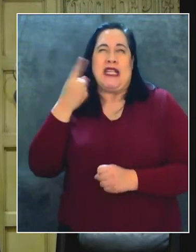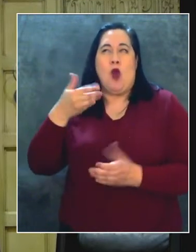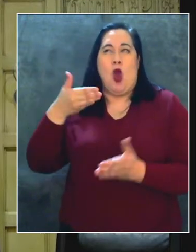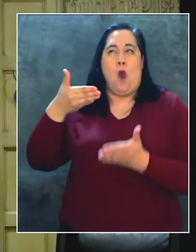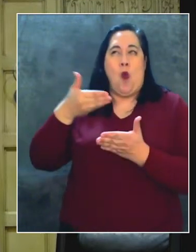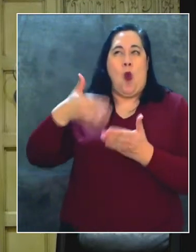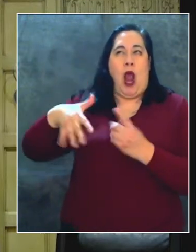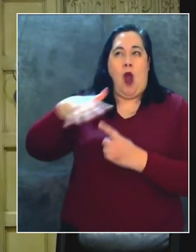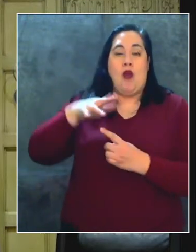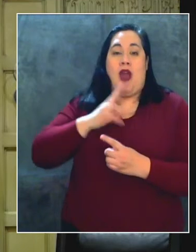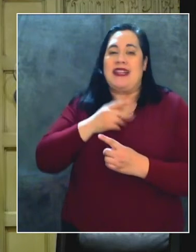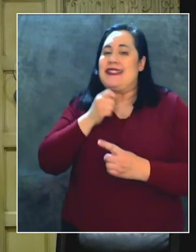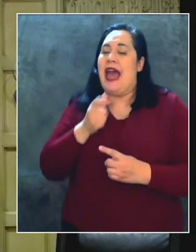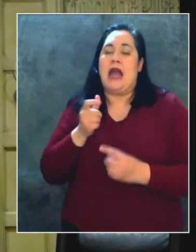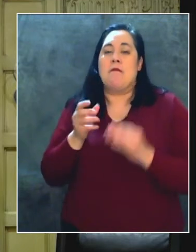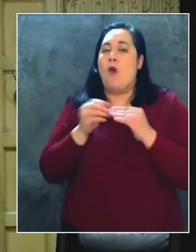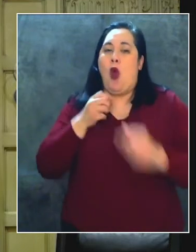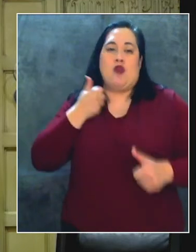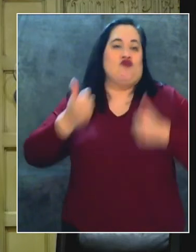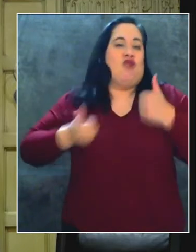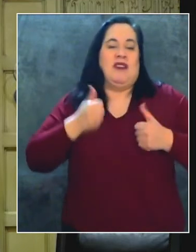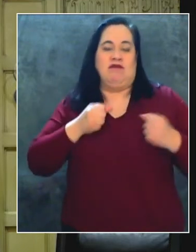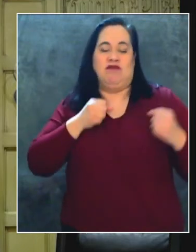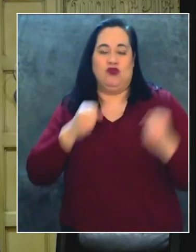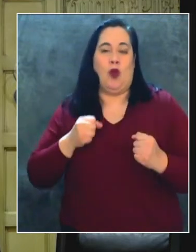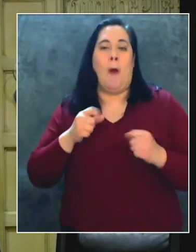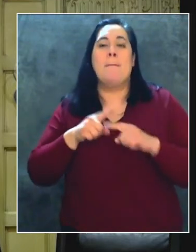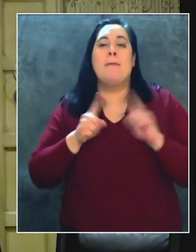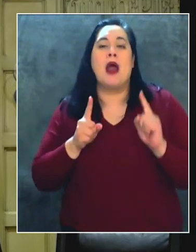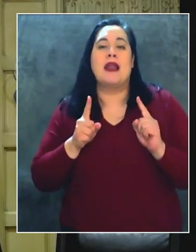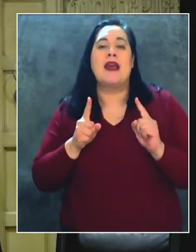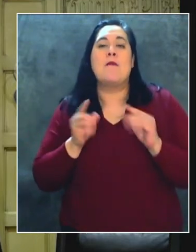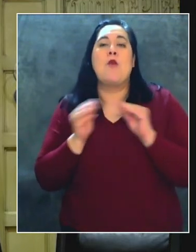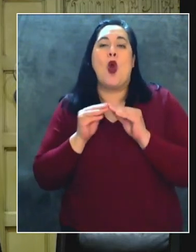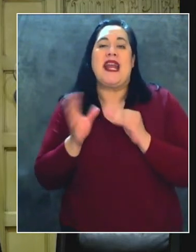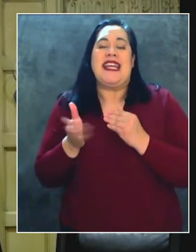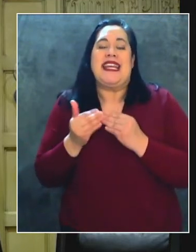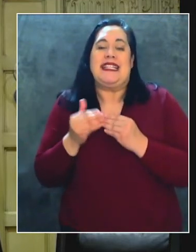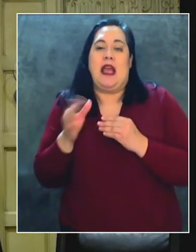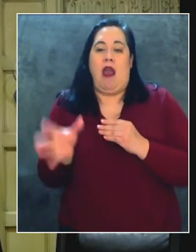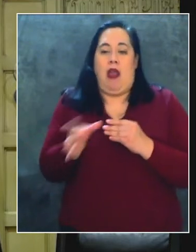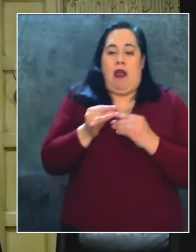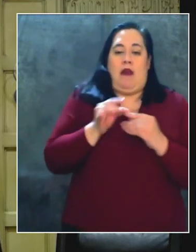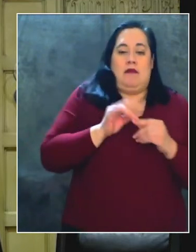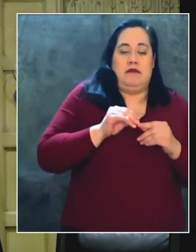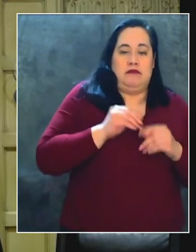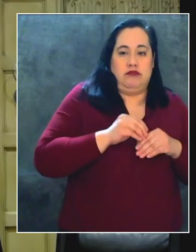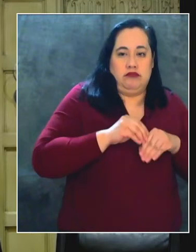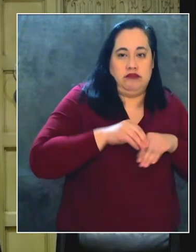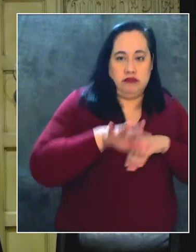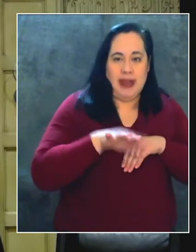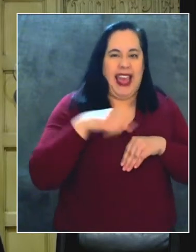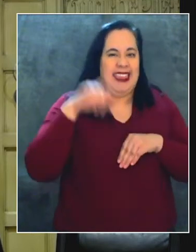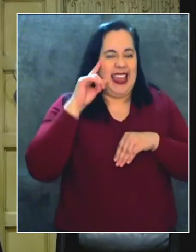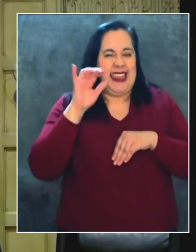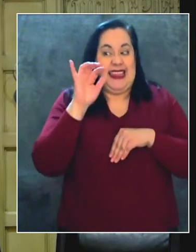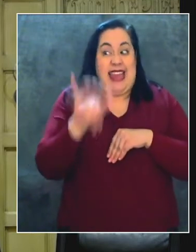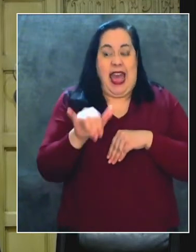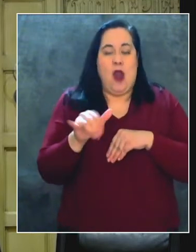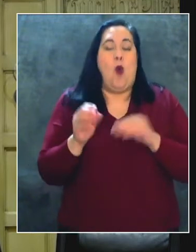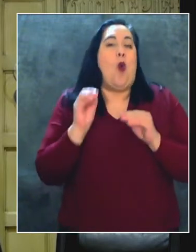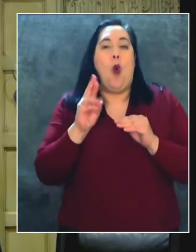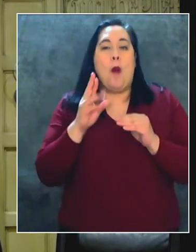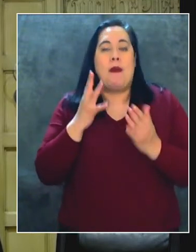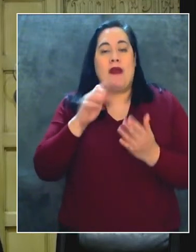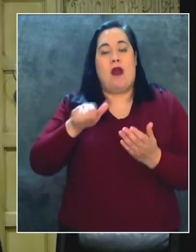not a more vicious strain, but it is much more easily transmittable. And I certainly think that's probably that or